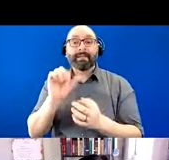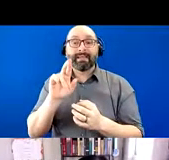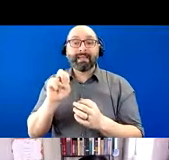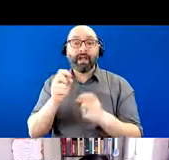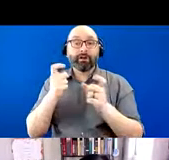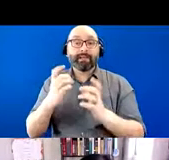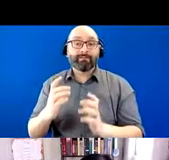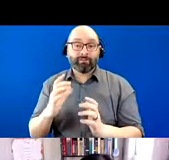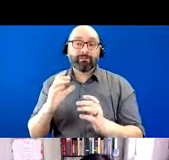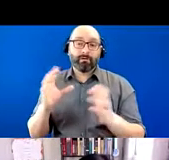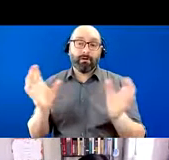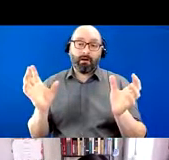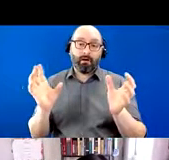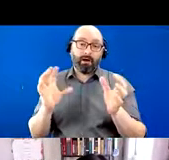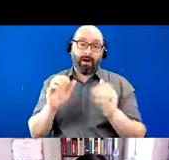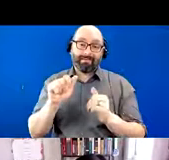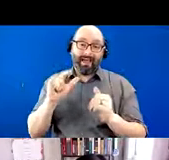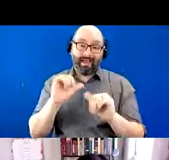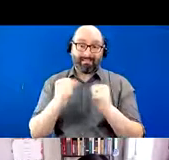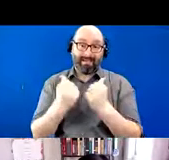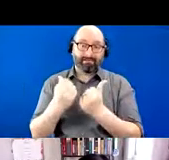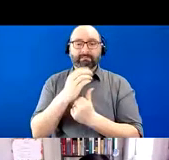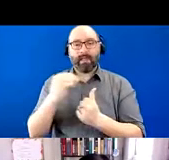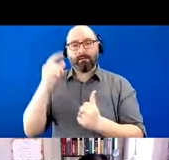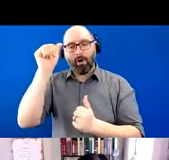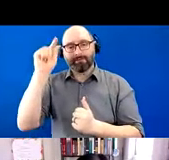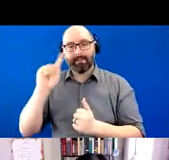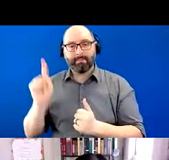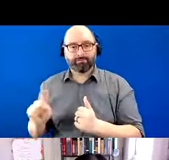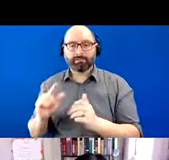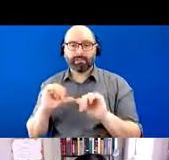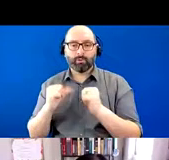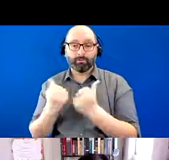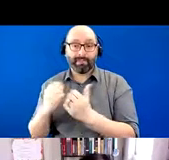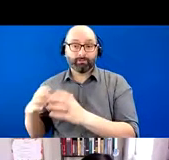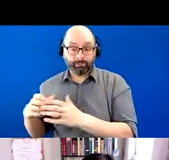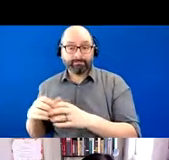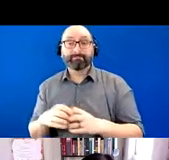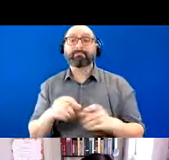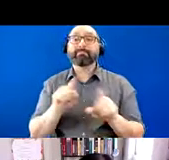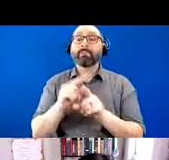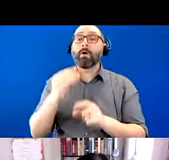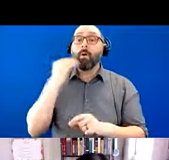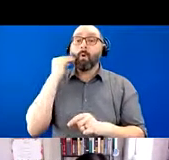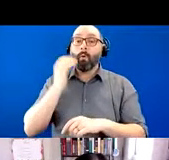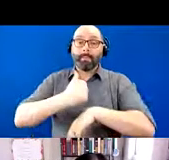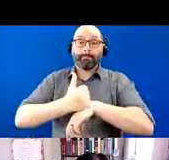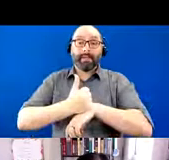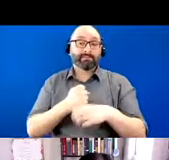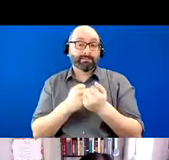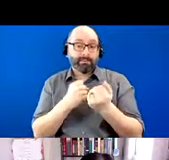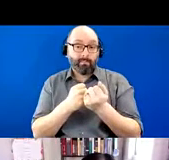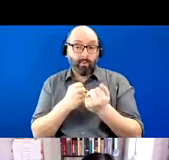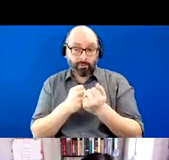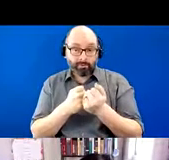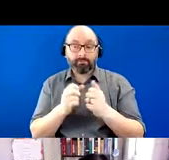Alzheimer's Association. We often connect people with home-based support resources in terms